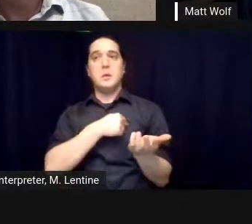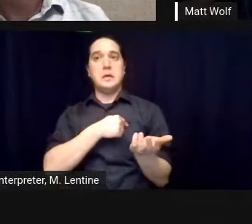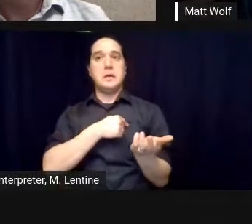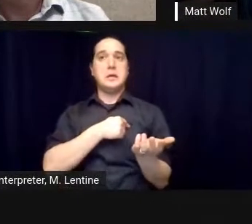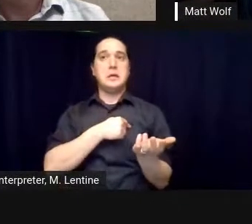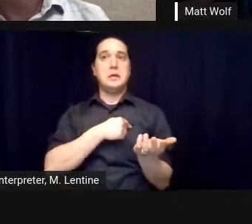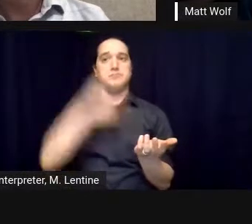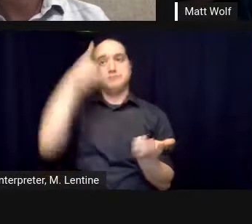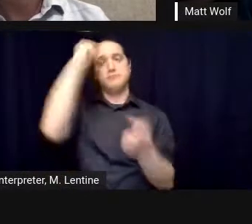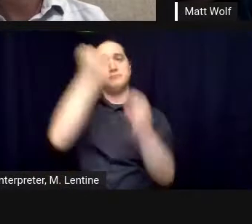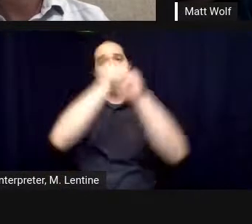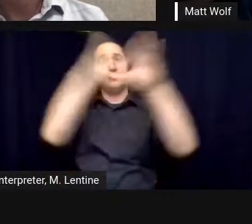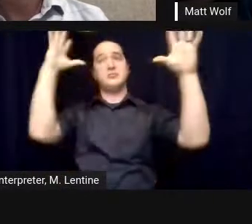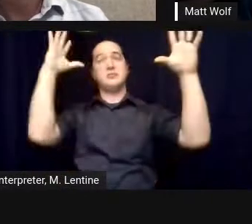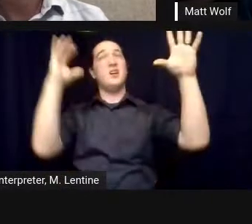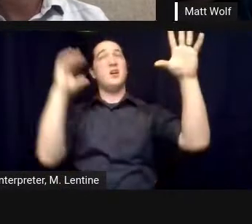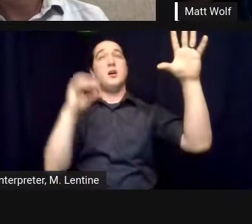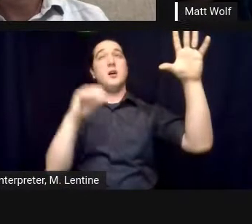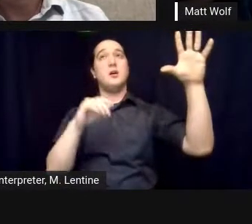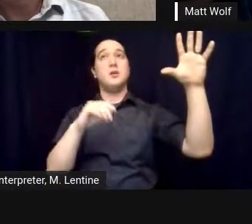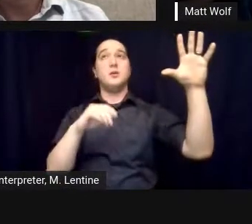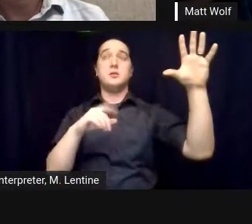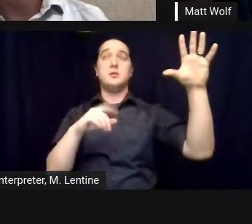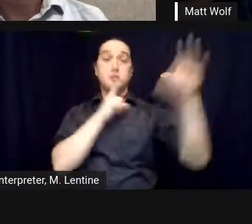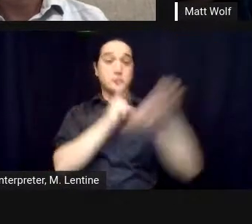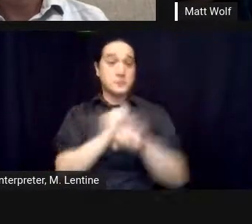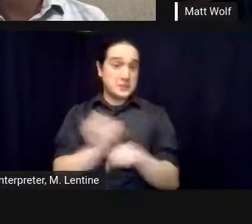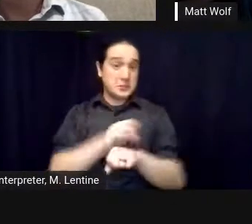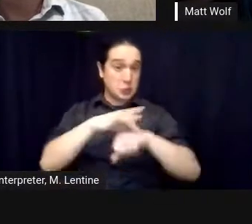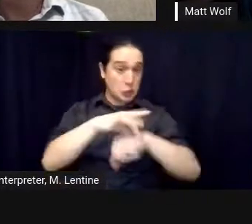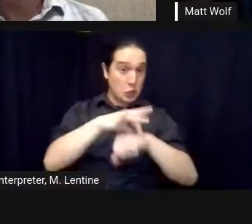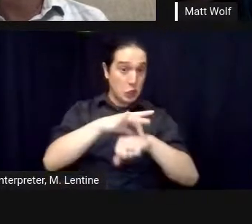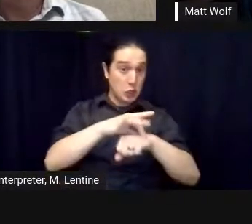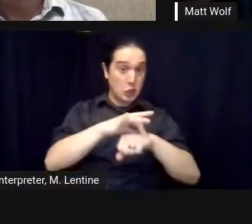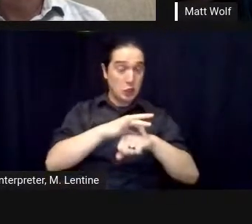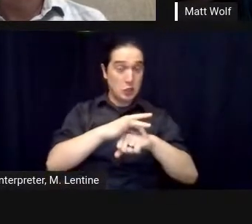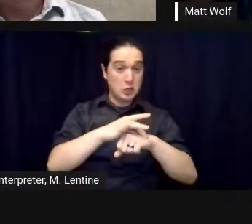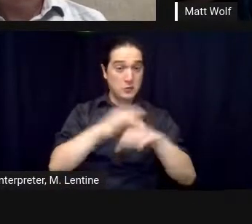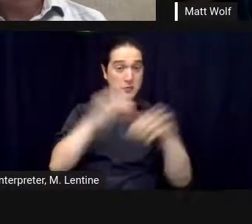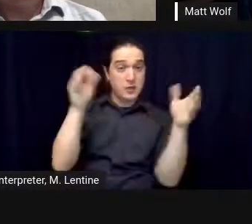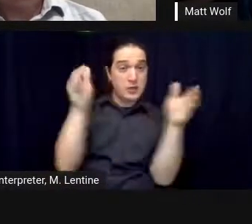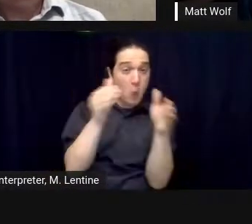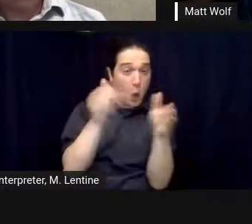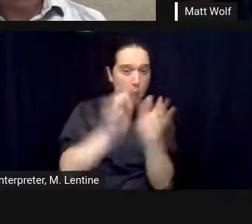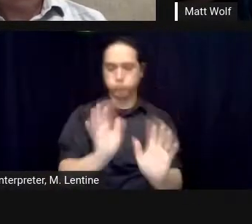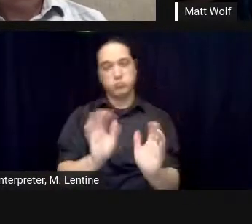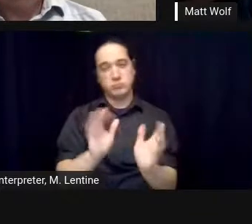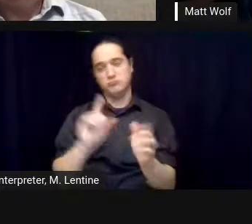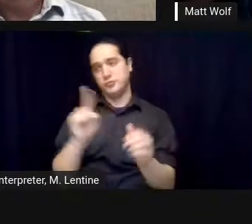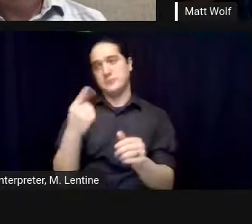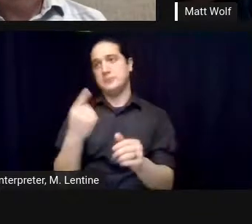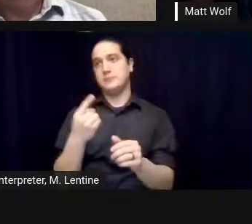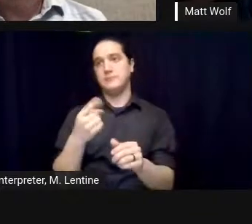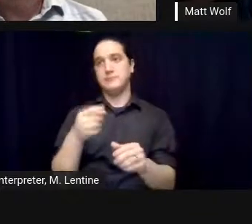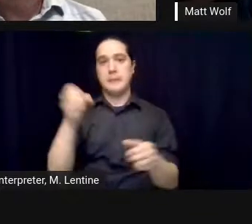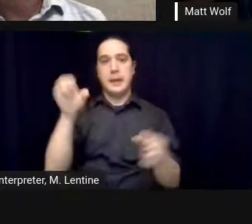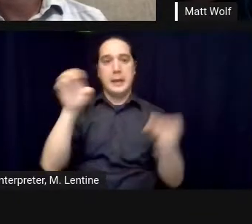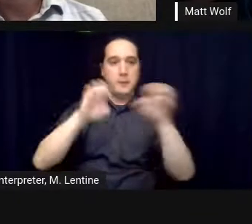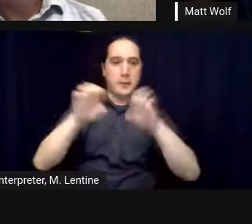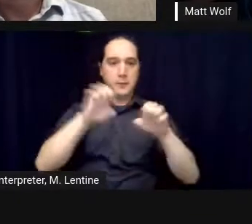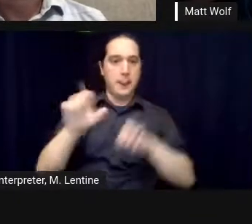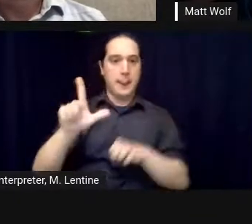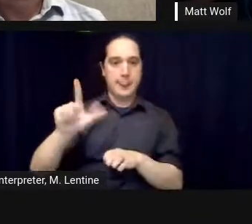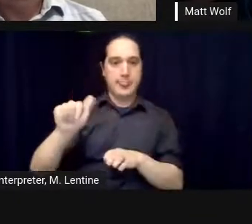biospheric laboratory that it was really essential that we had a series of wilderness areas and the challenge for the ecologists